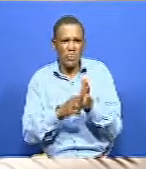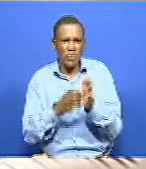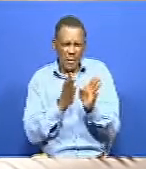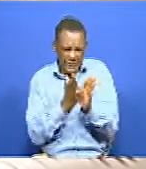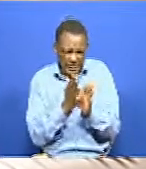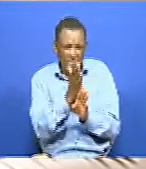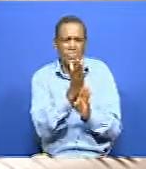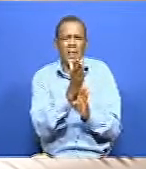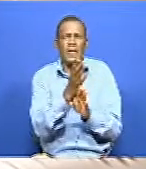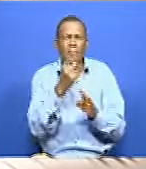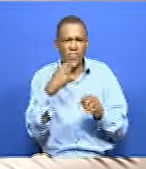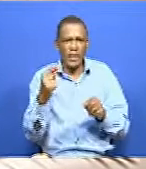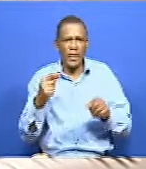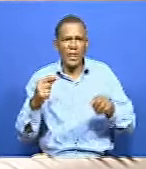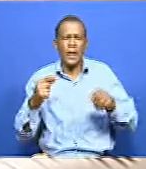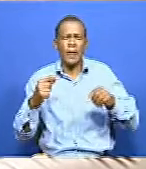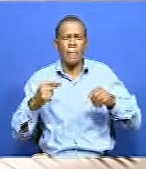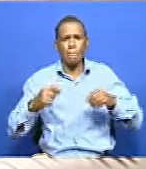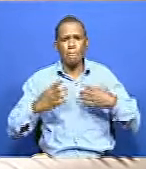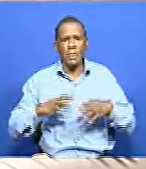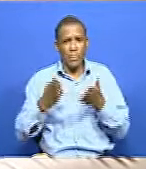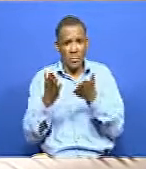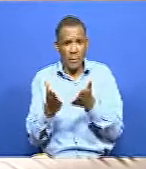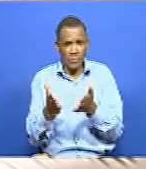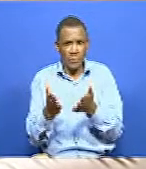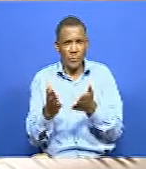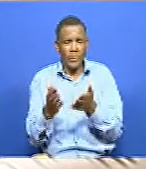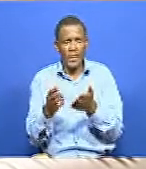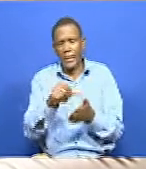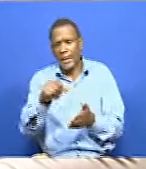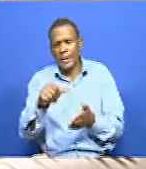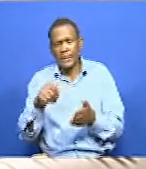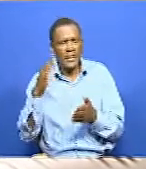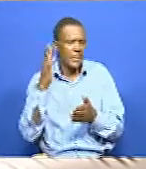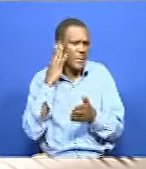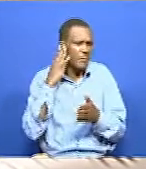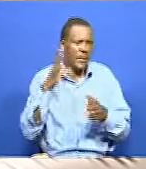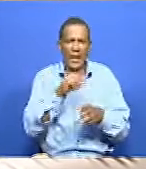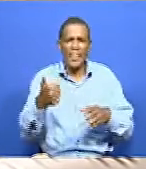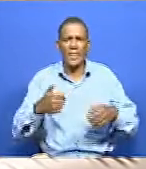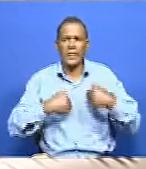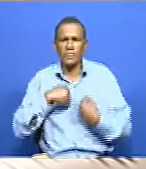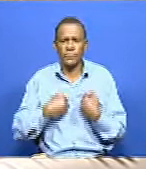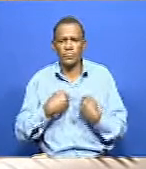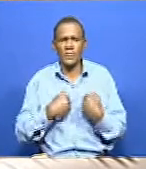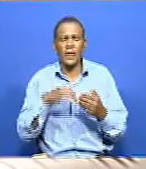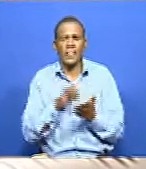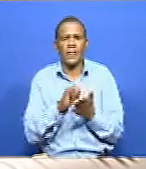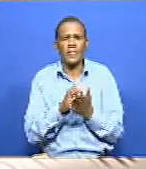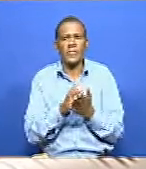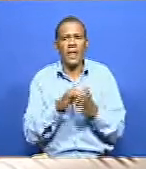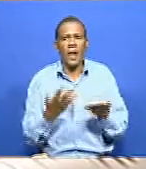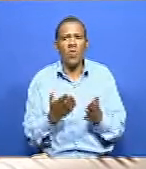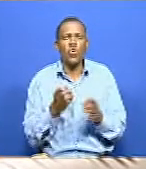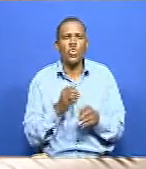know, disability and other forms of deafness and other forms of disability. And let's just start with that flow of information properly.